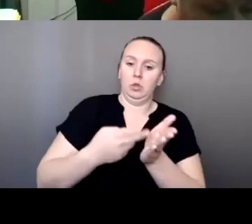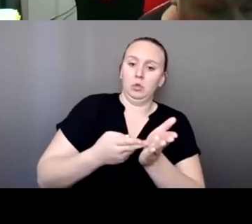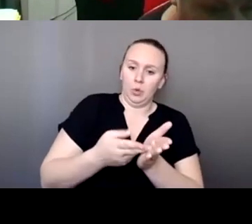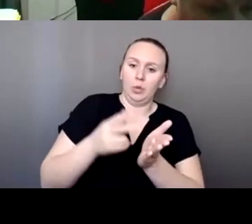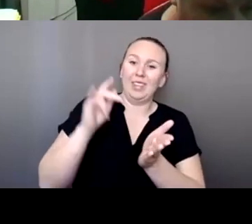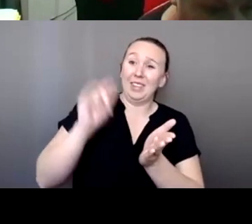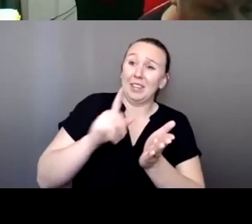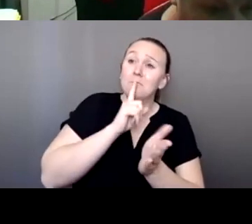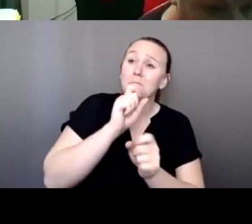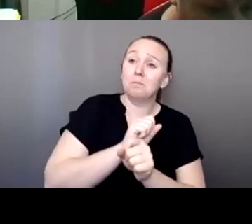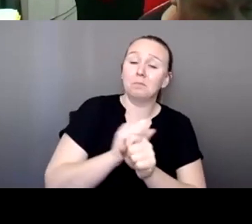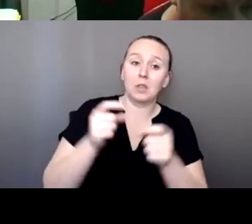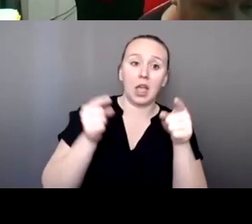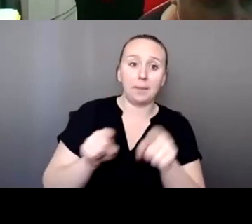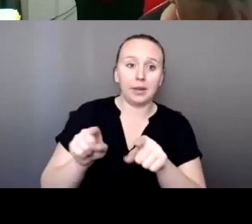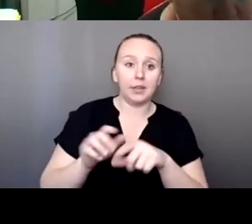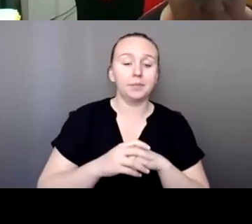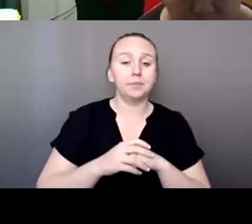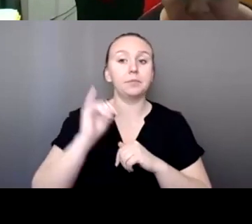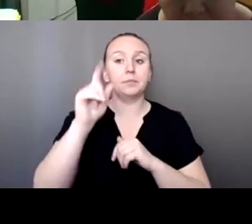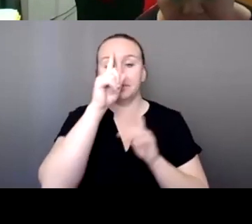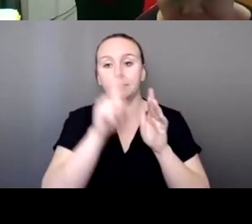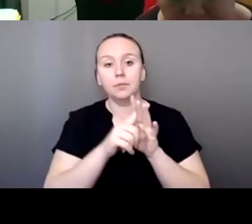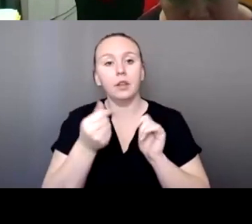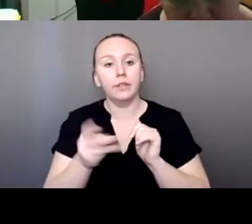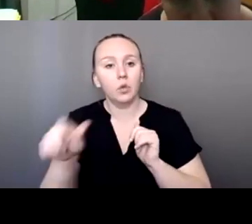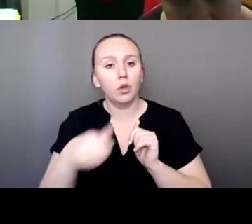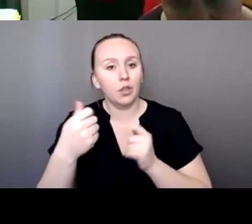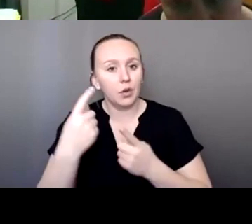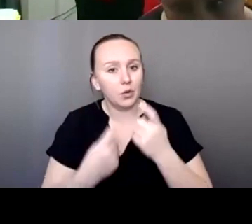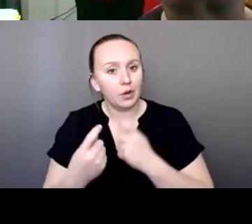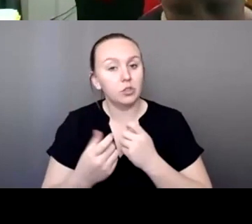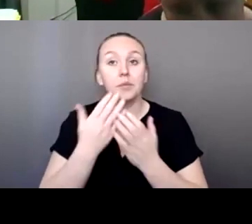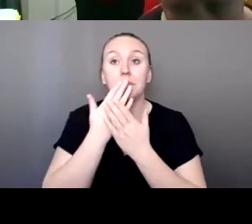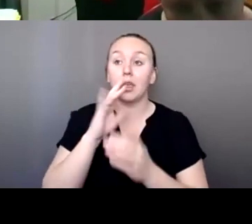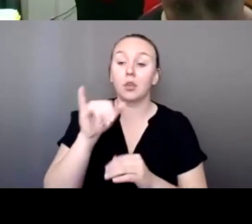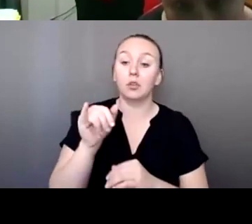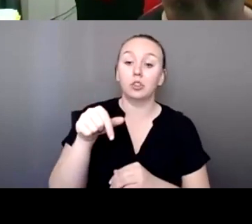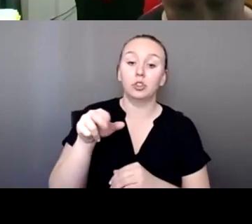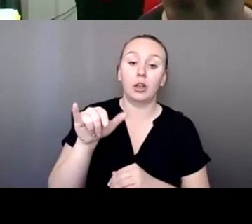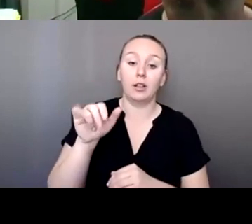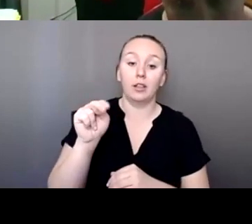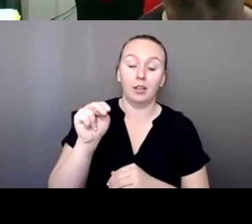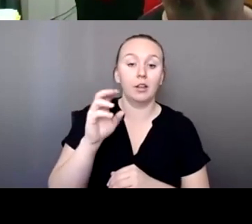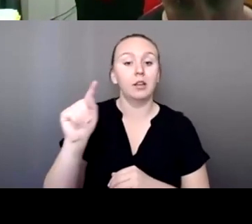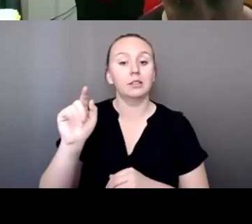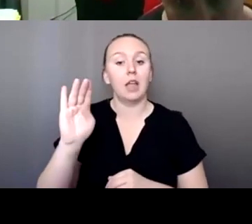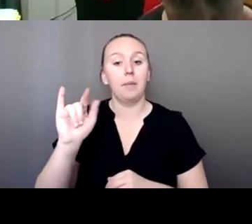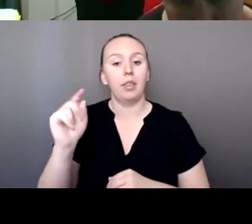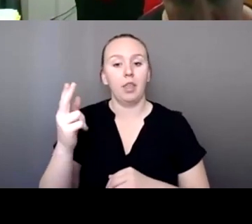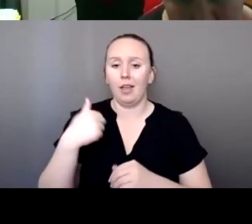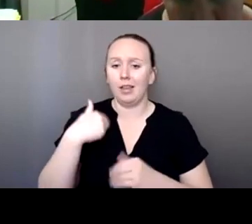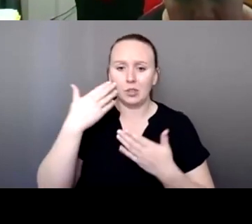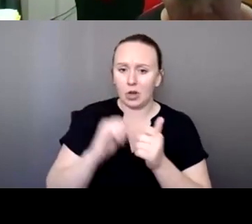Um, so that, that brings to mind a couple of other questions. Thank you, Jacqueline and Tabitha for that. And Tabitha, I'm sorry, I don't know how